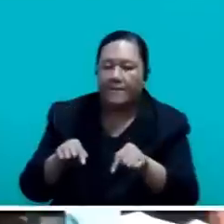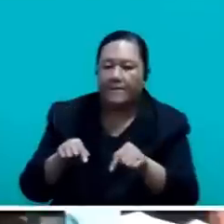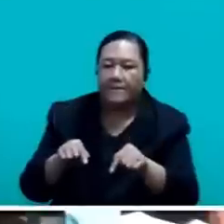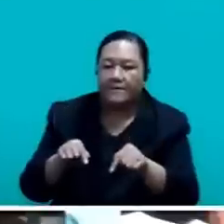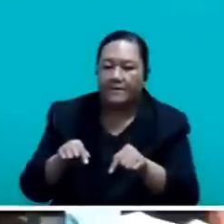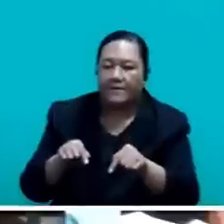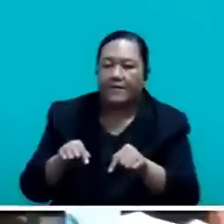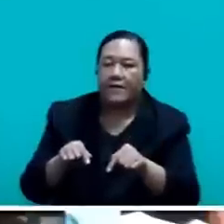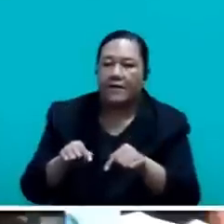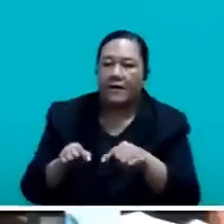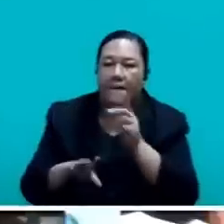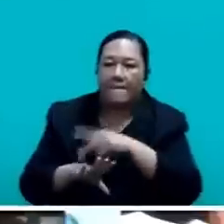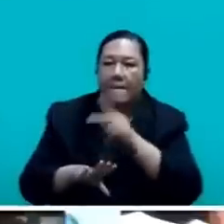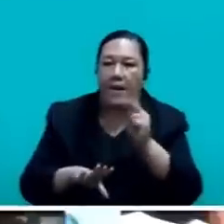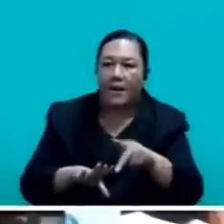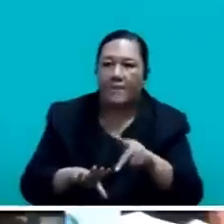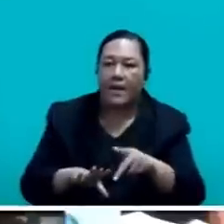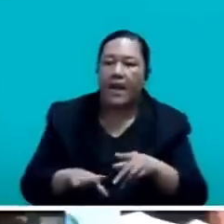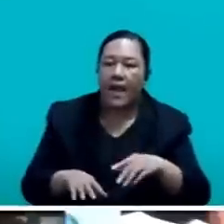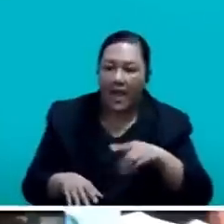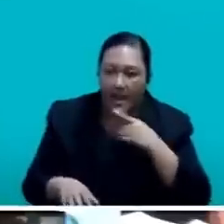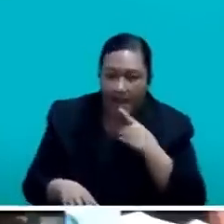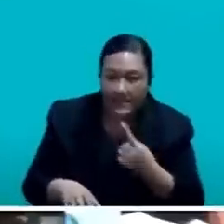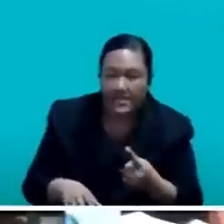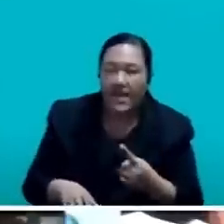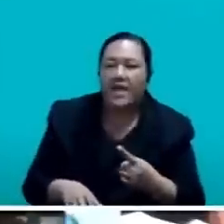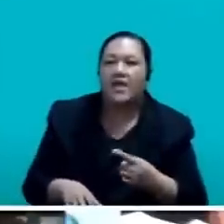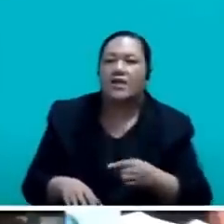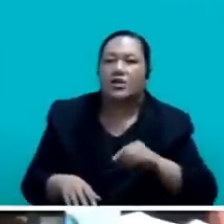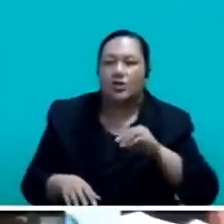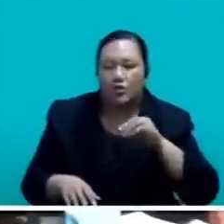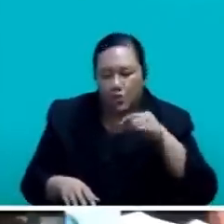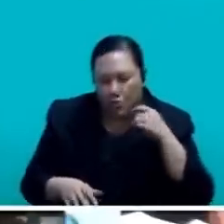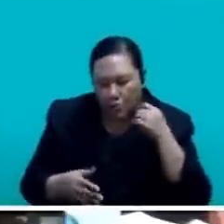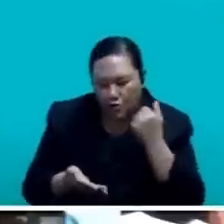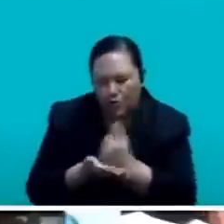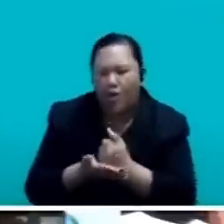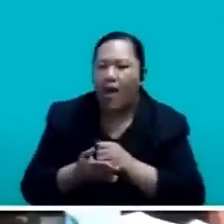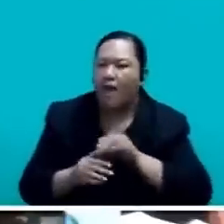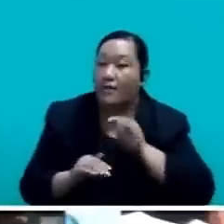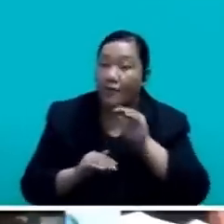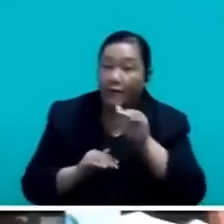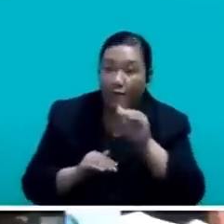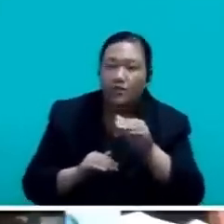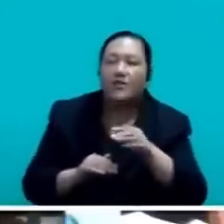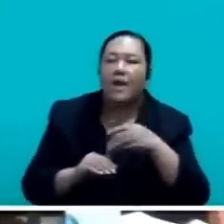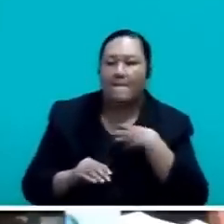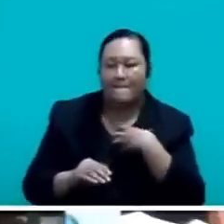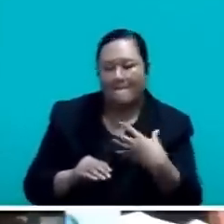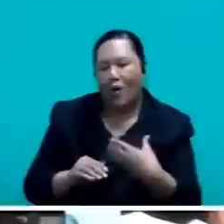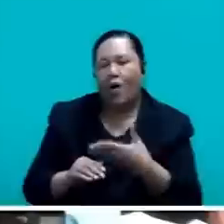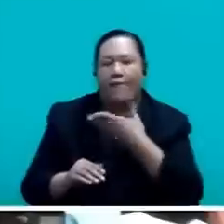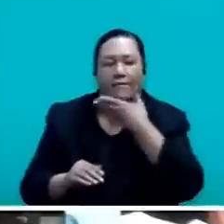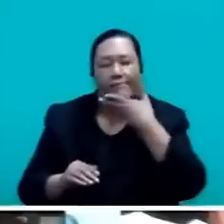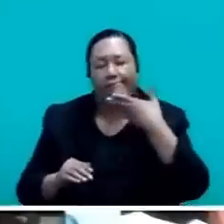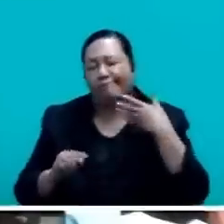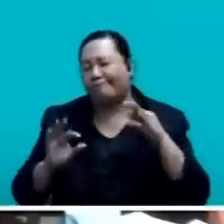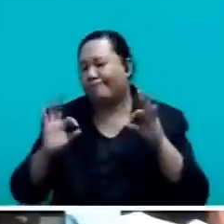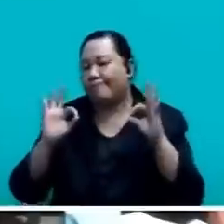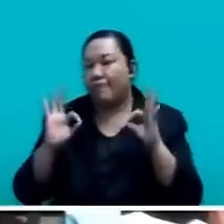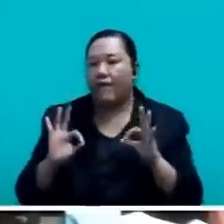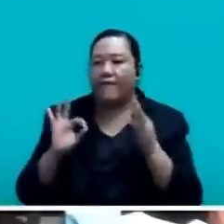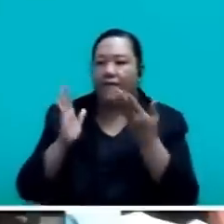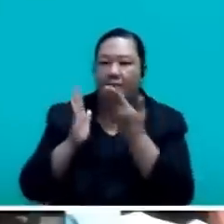There will be many to follow in years to come. In other words, Mr. Speaker, the People's Coalition Government